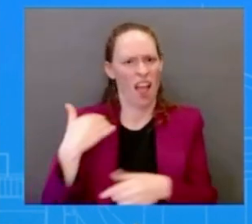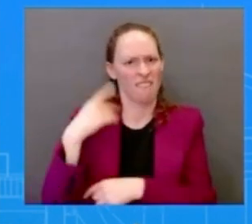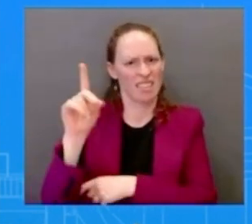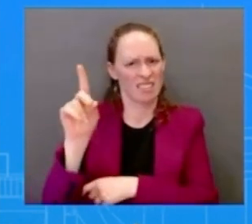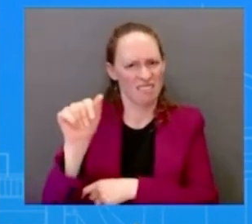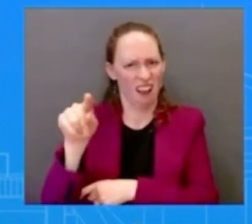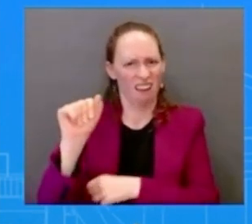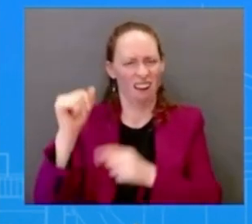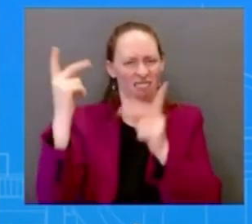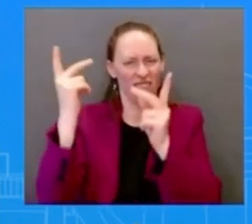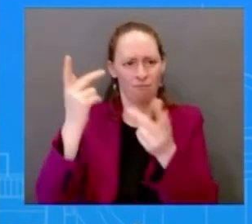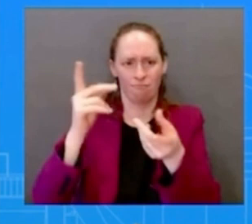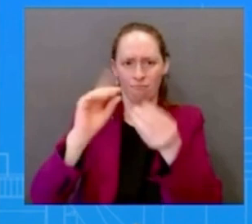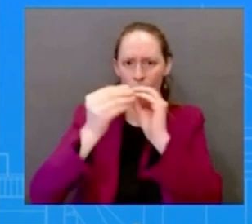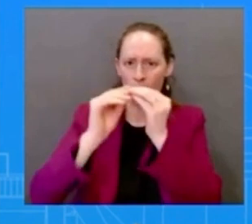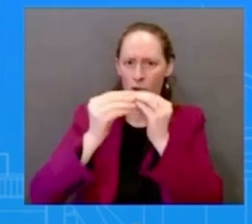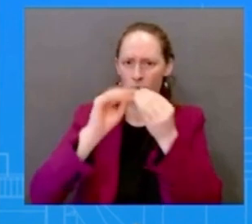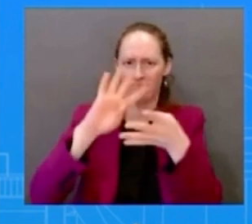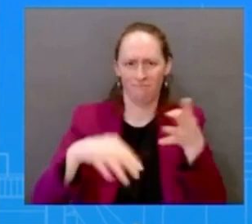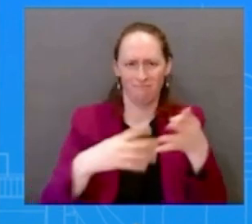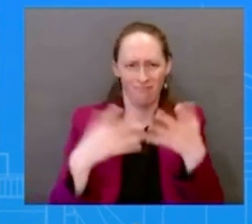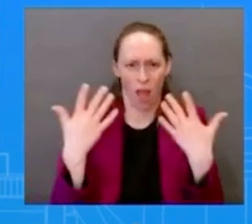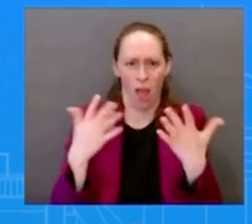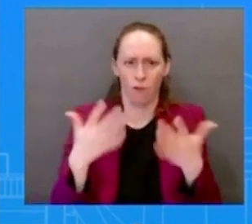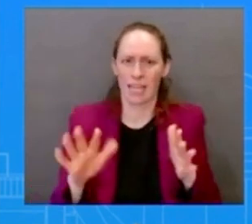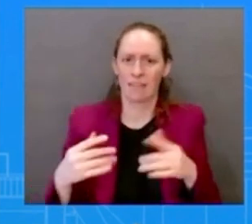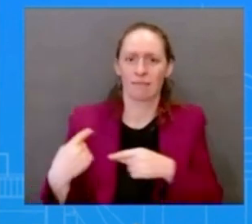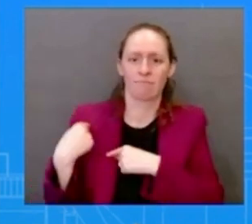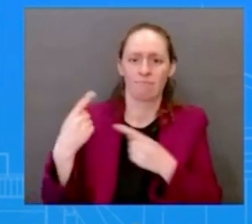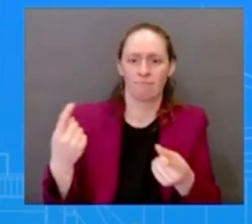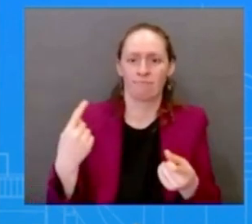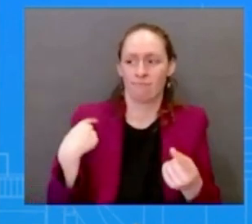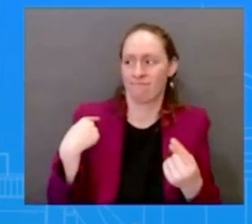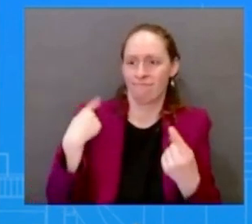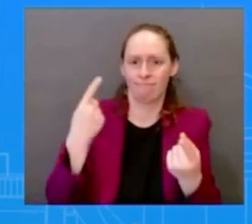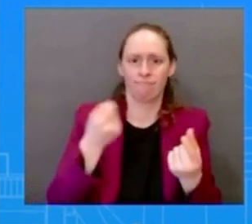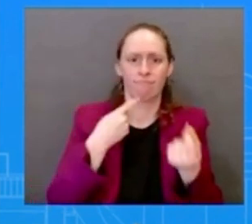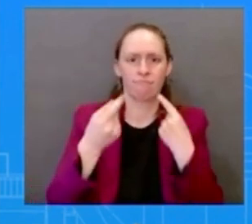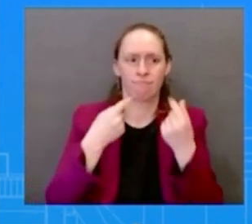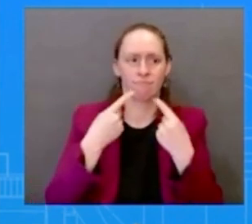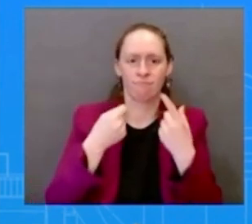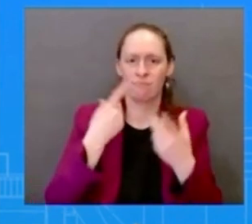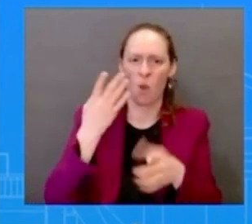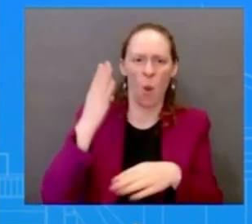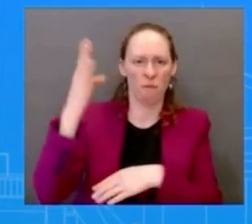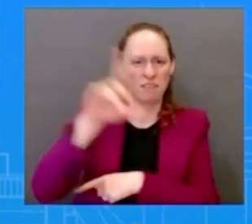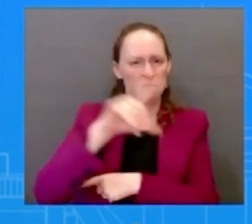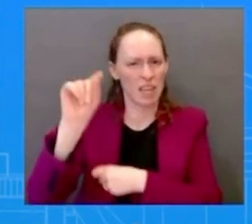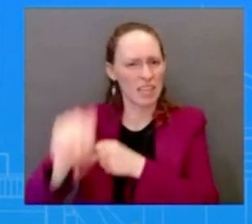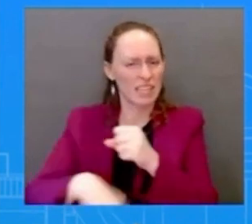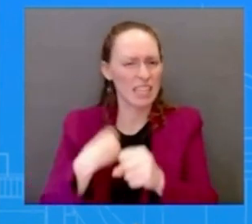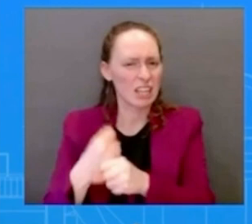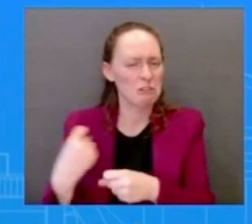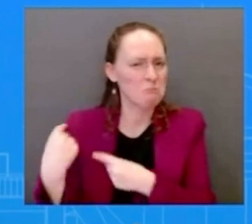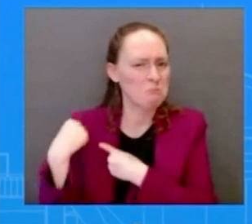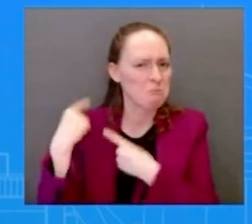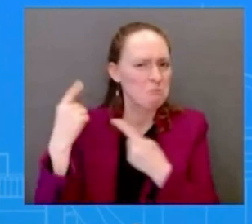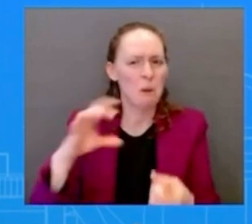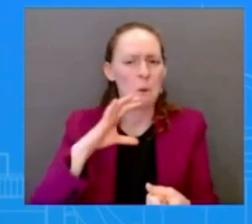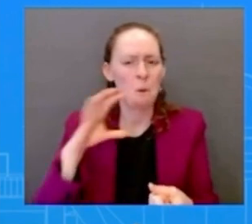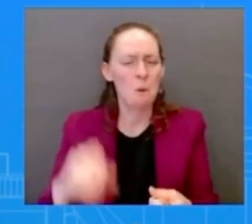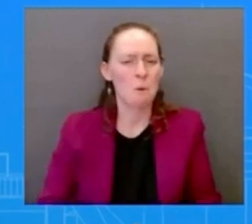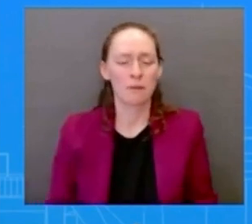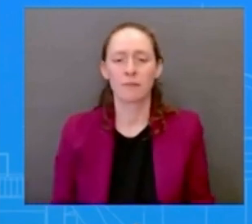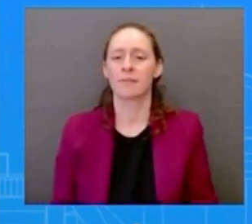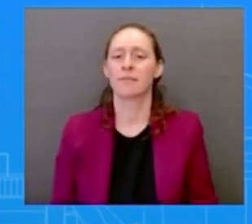in this country again for more than 20 years so we'll wait for the next steps not going to get involved in what the judge said uh yesterday we're going to